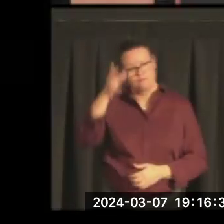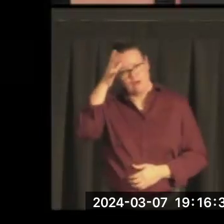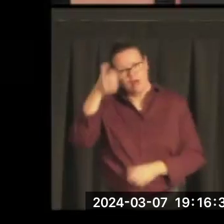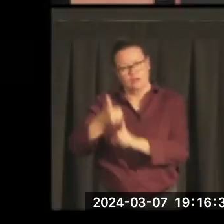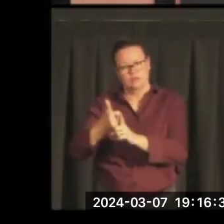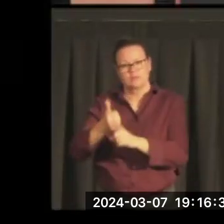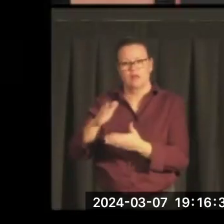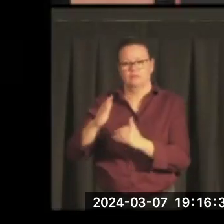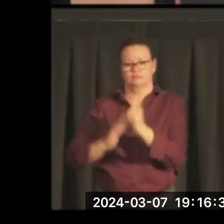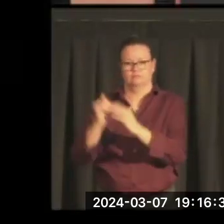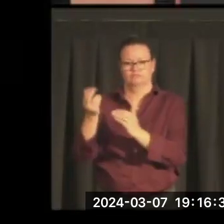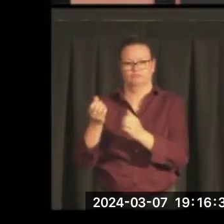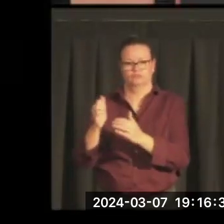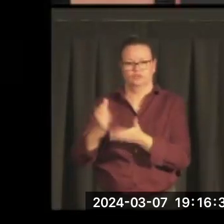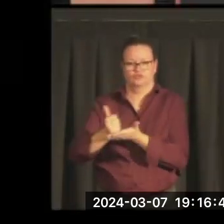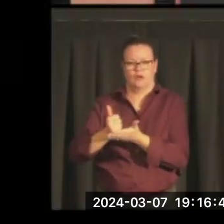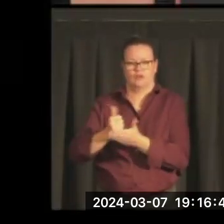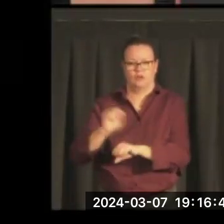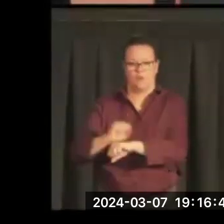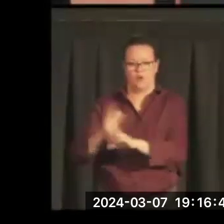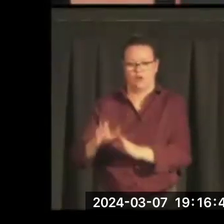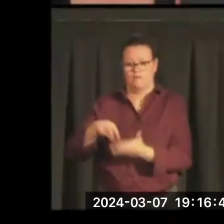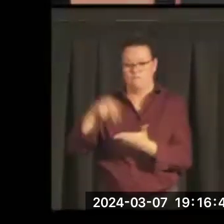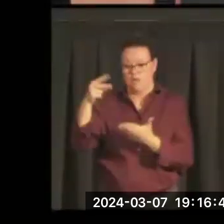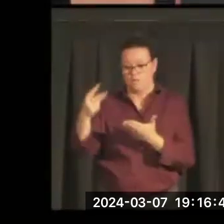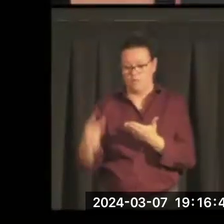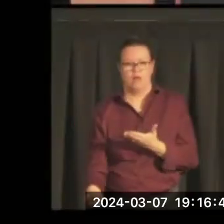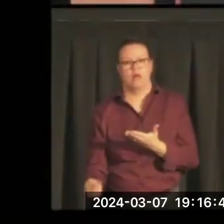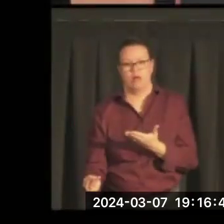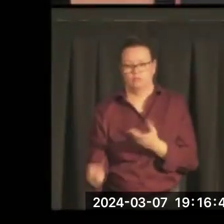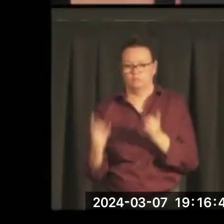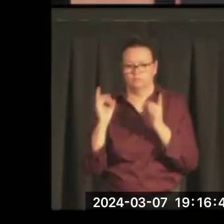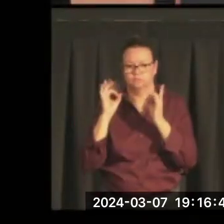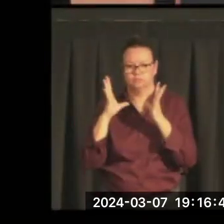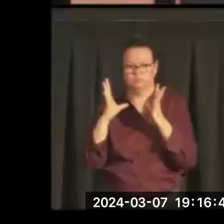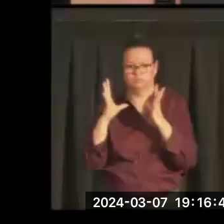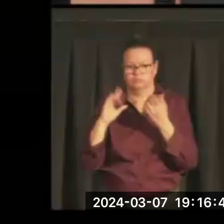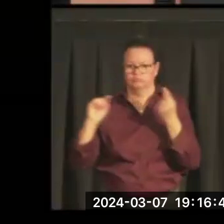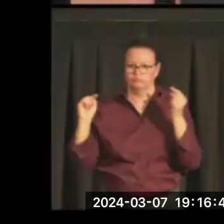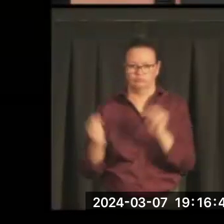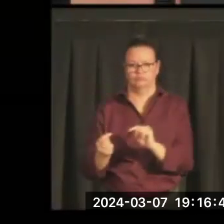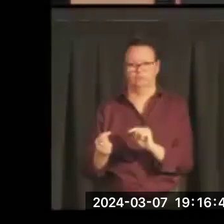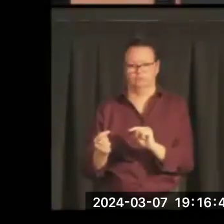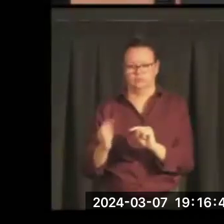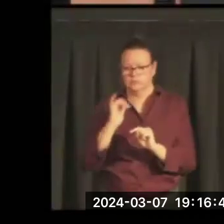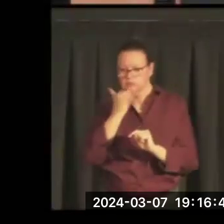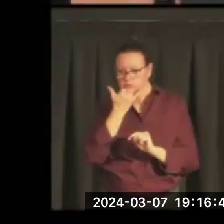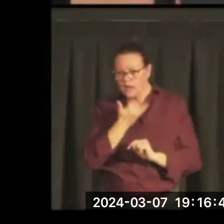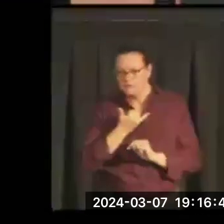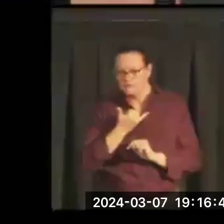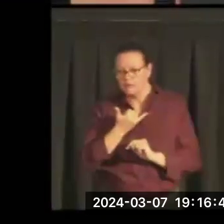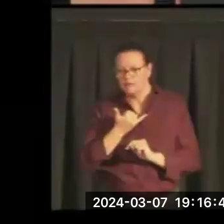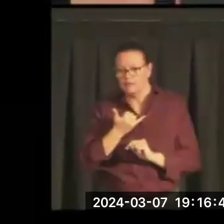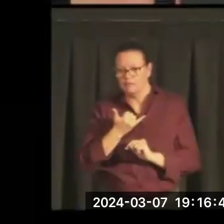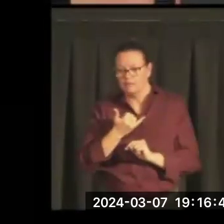worker, fell and had a serious industrial accident. And he's got three young kids.